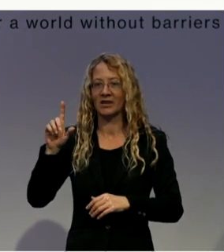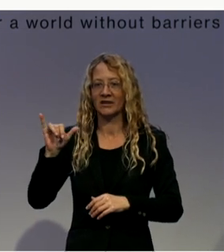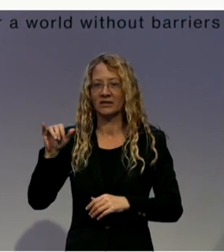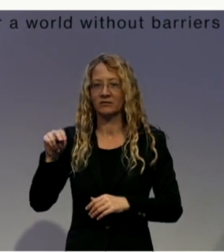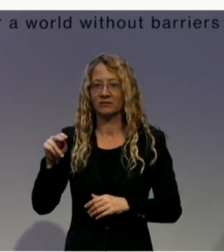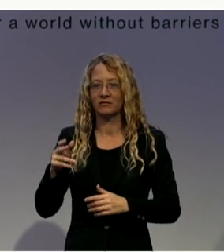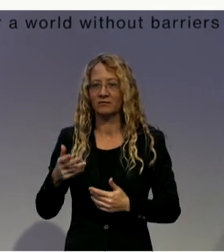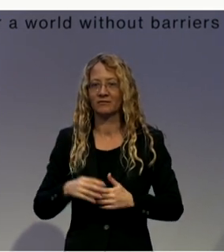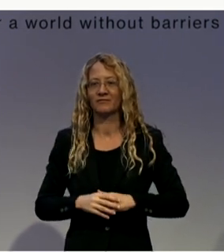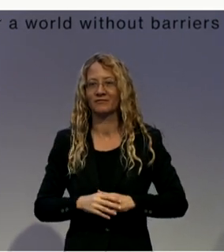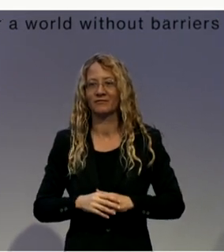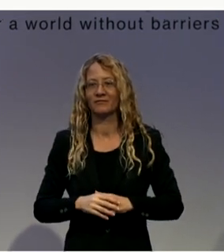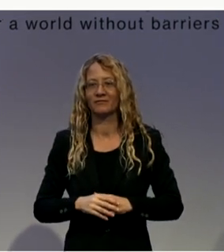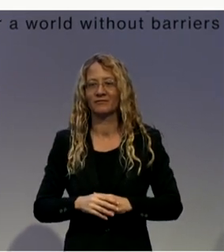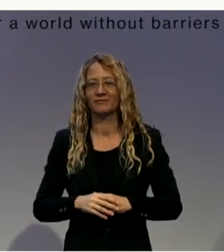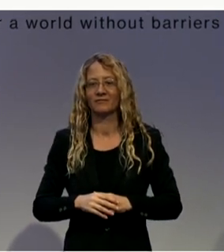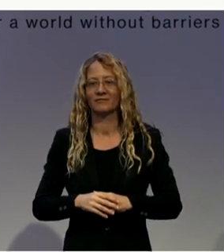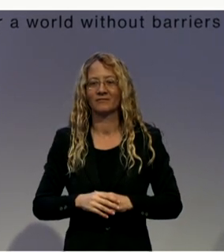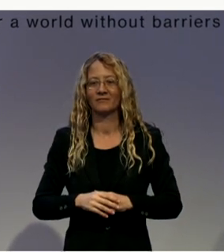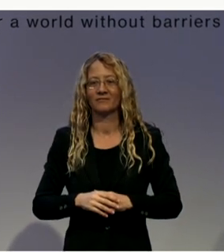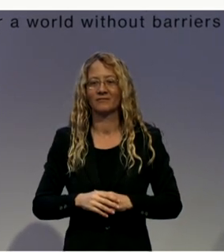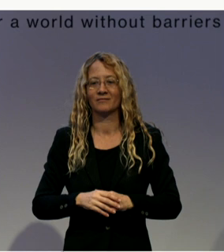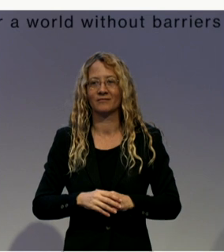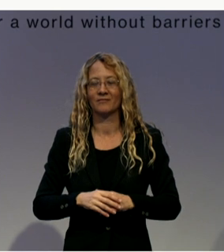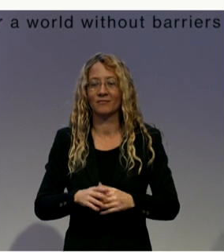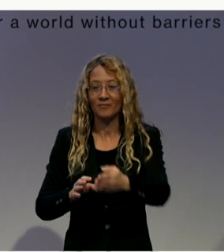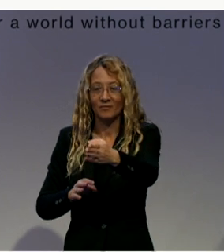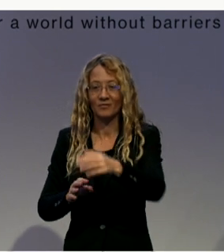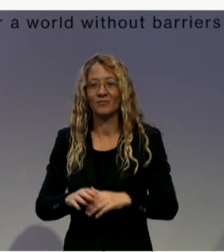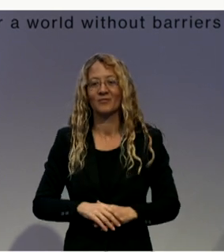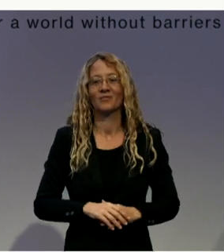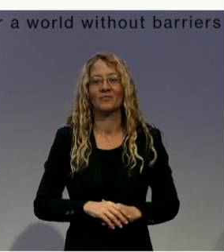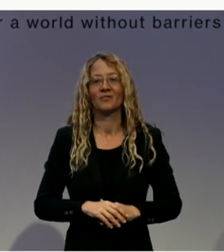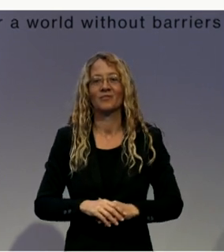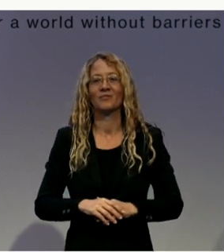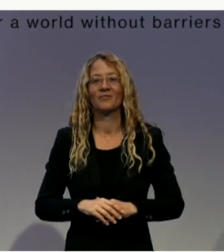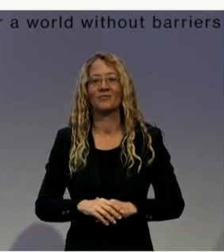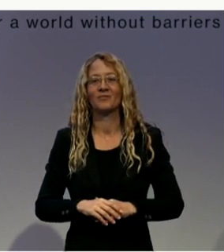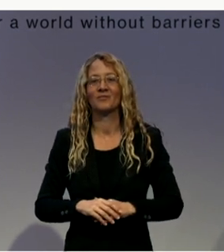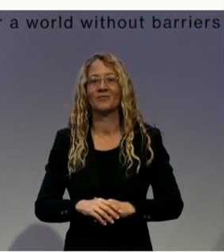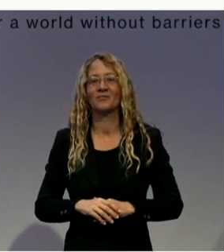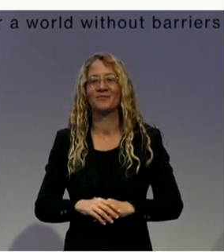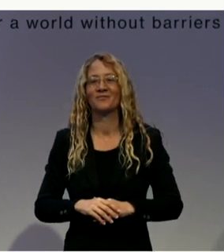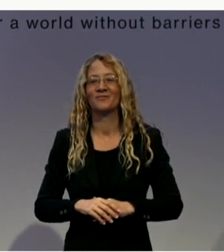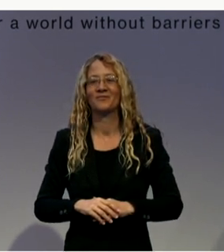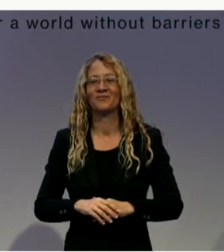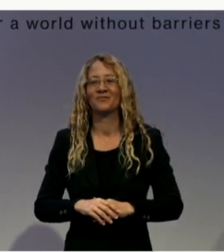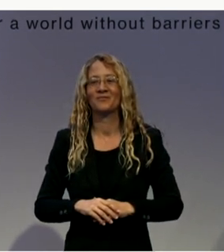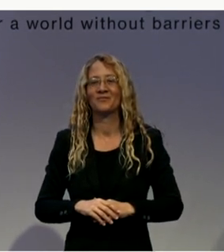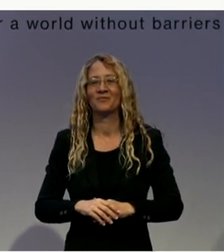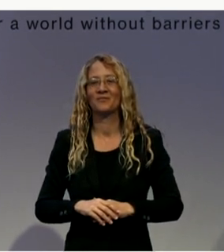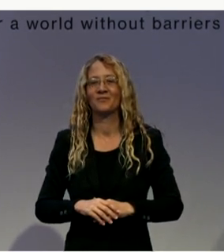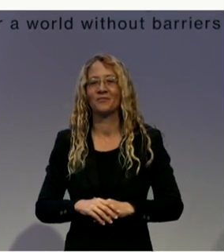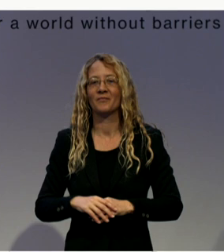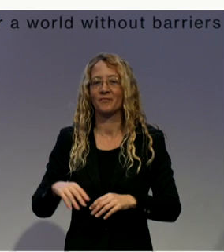from within Canada. Next to me, I'm missing, and I hope she